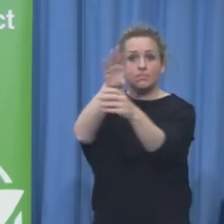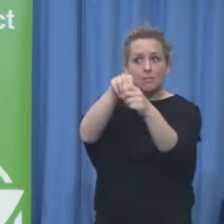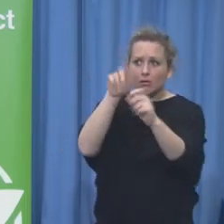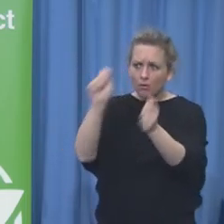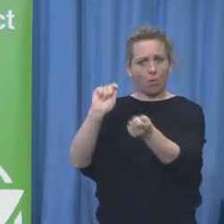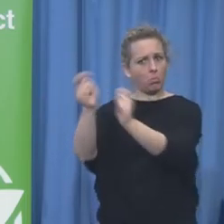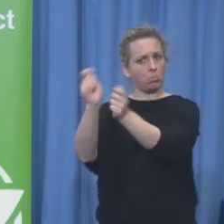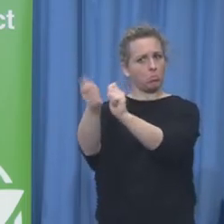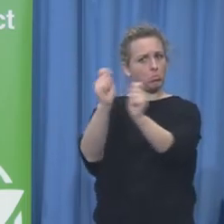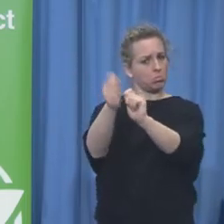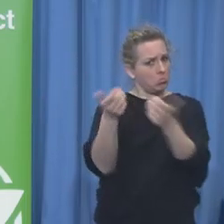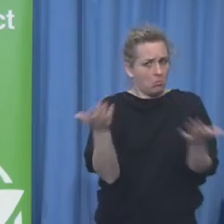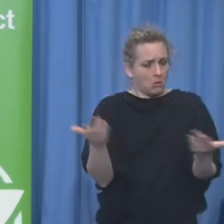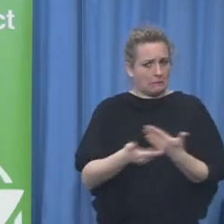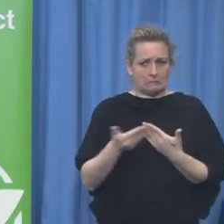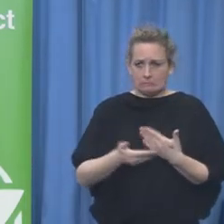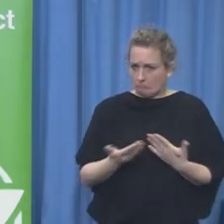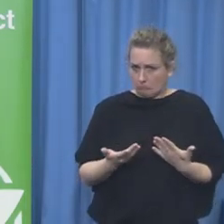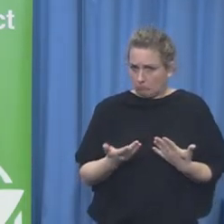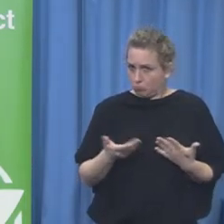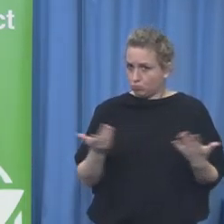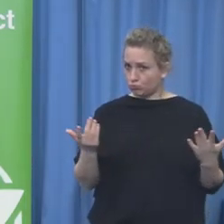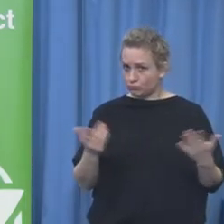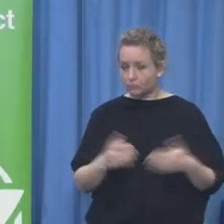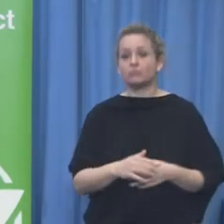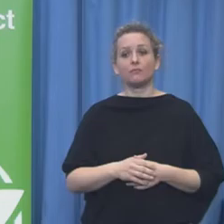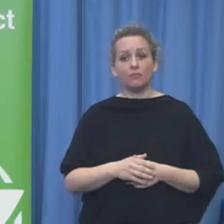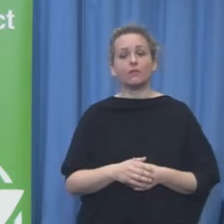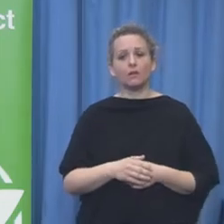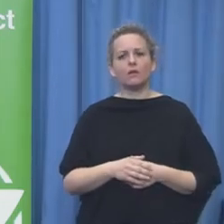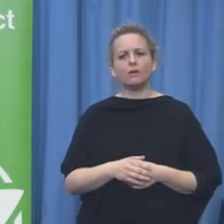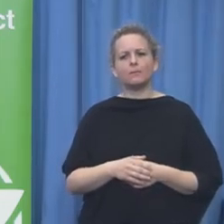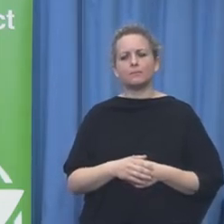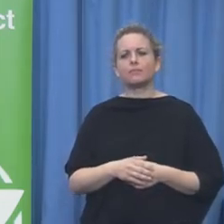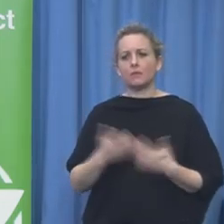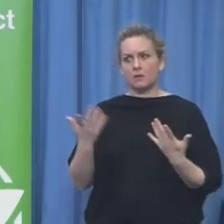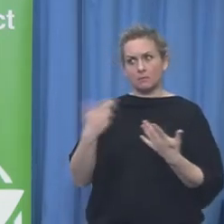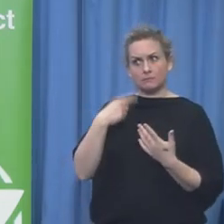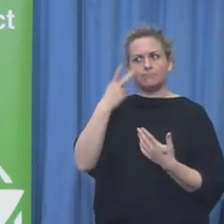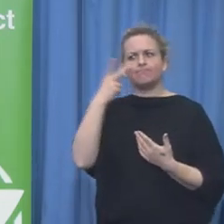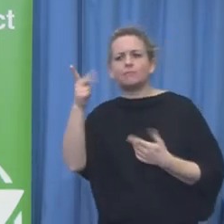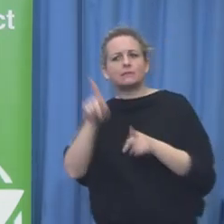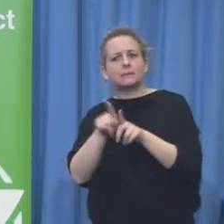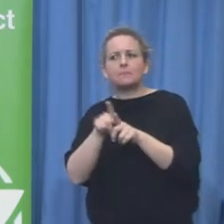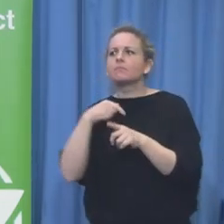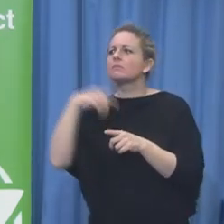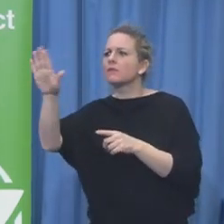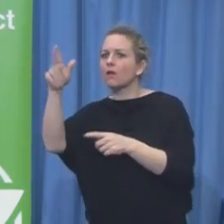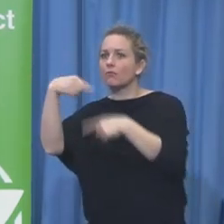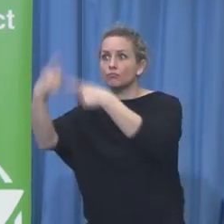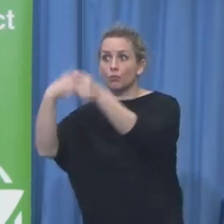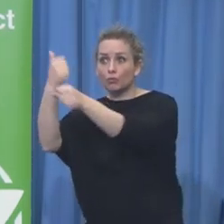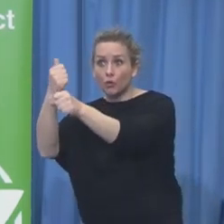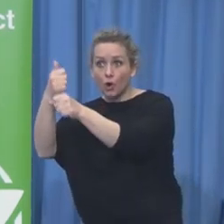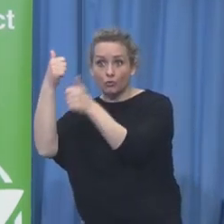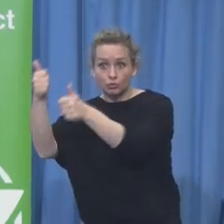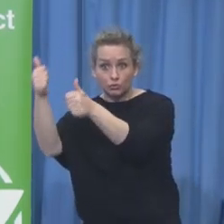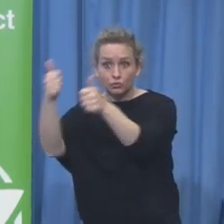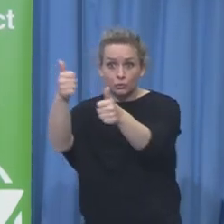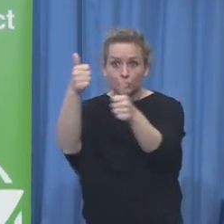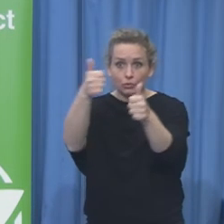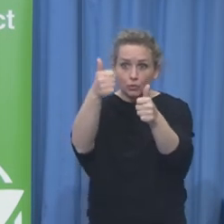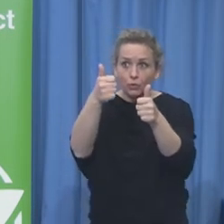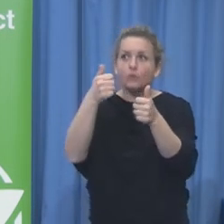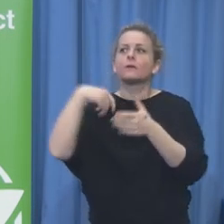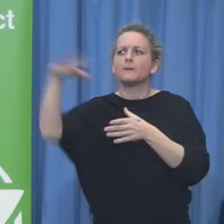wanted to prove the results ourselves first. But absolutely, there's an opportunity for us to share best practices and to learn